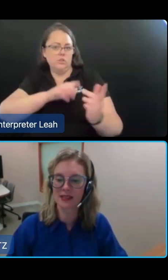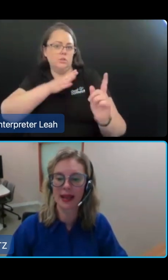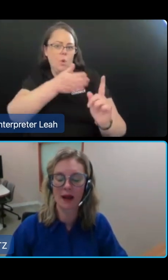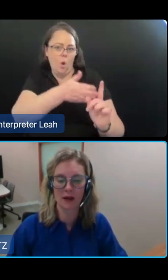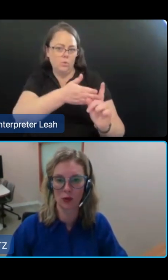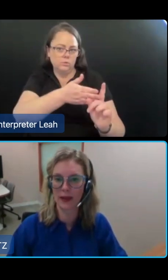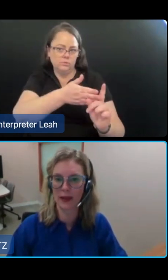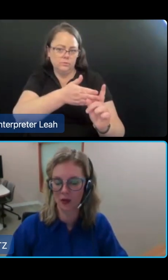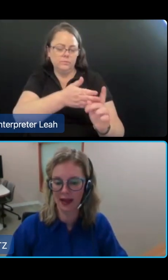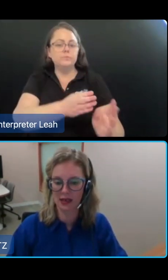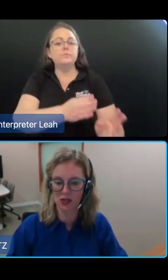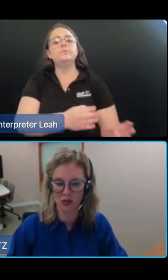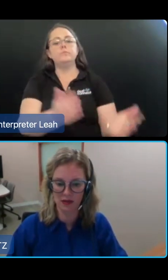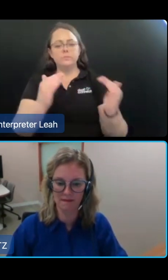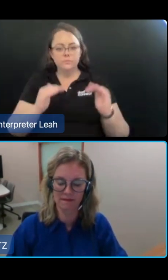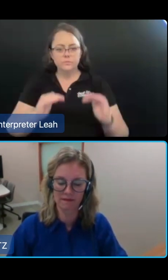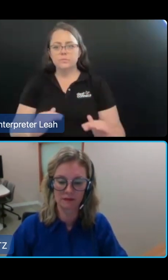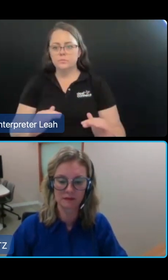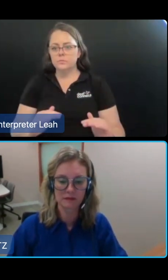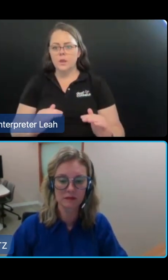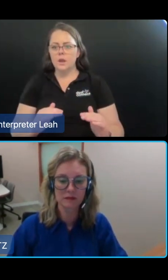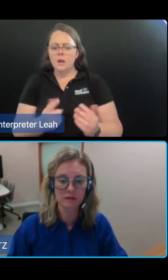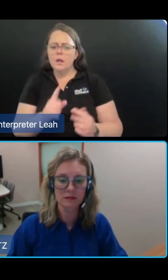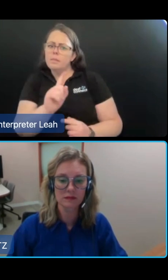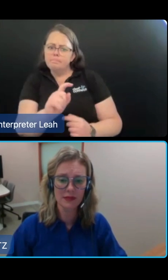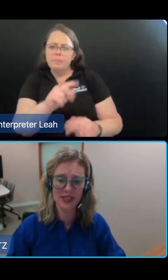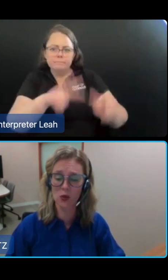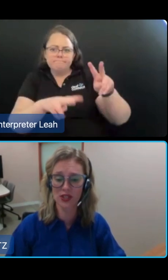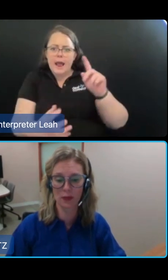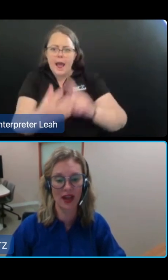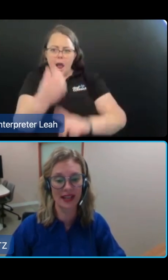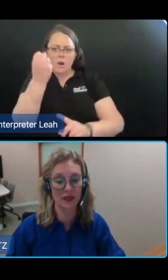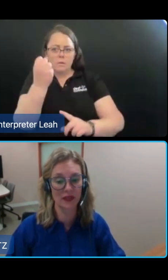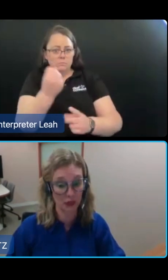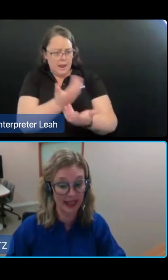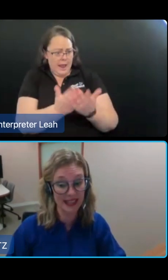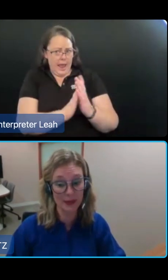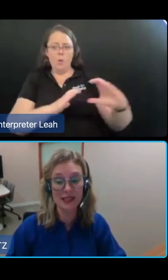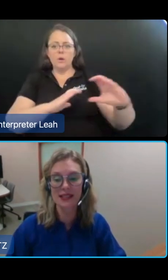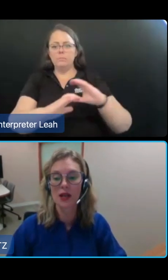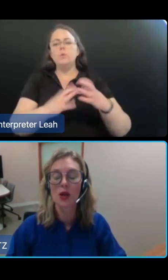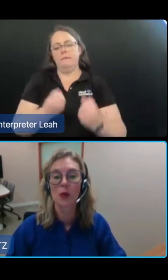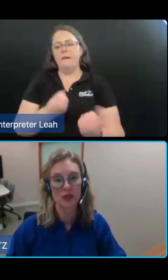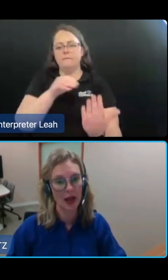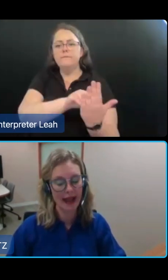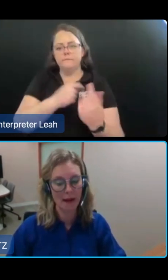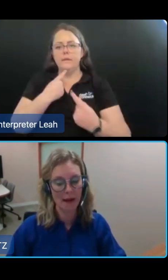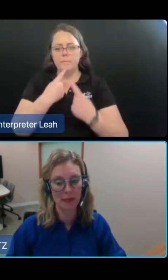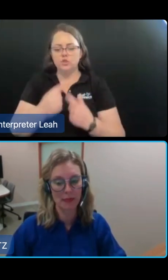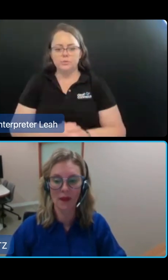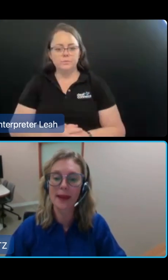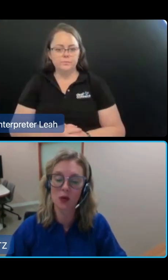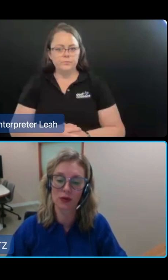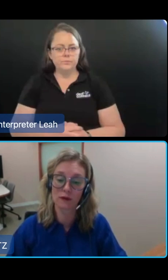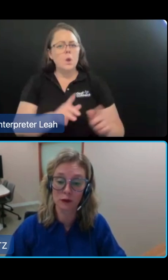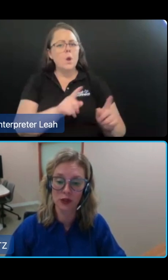how the assessment outcome will be communicated to them. This chapter also provides for reassessments which might happen on